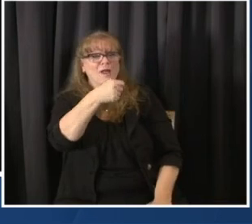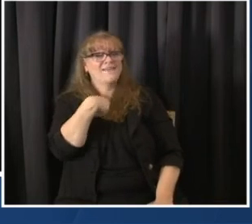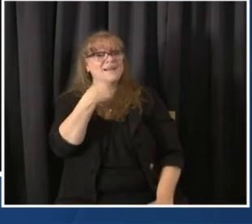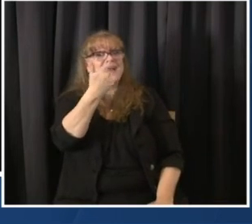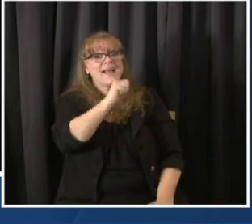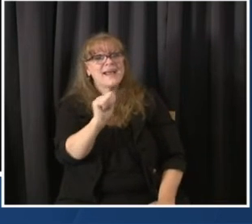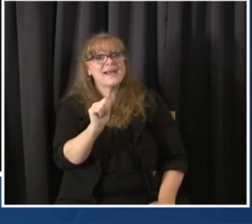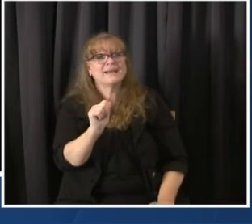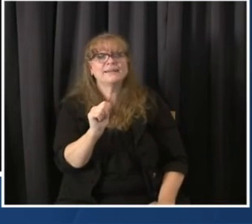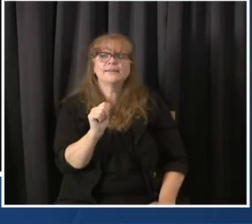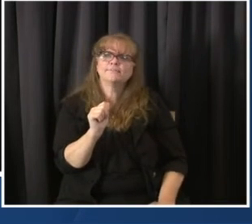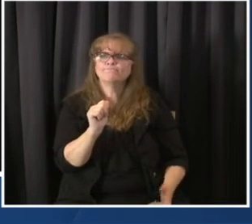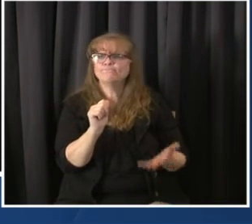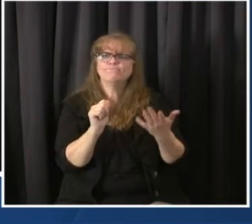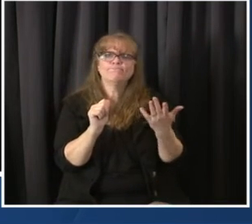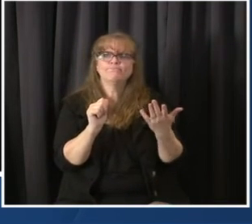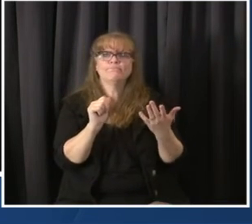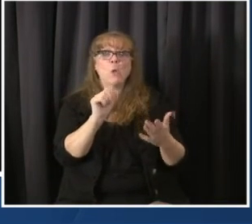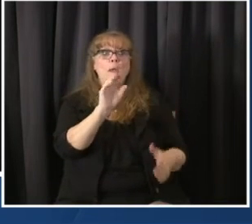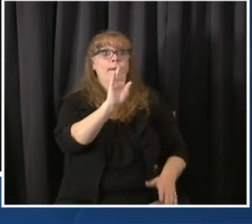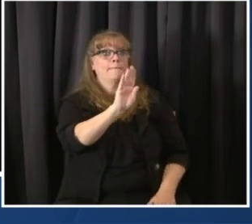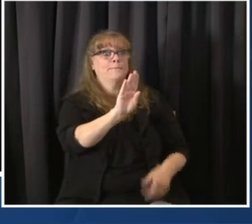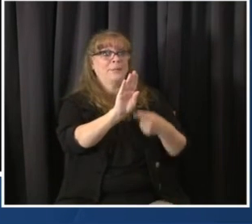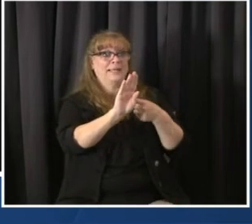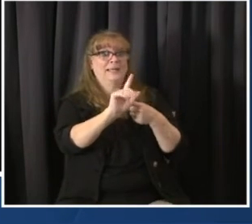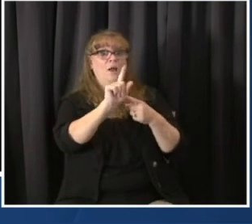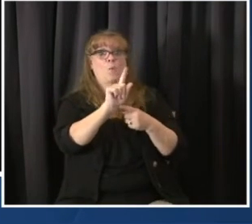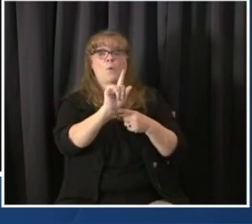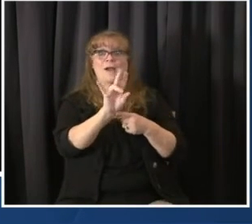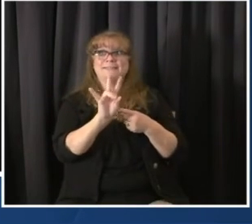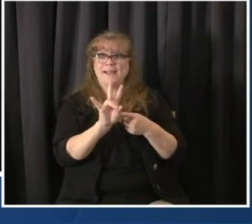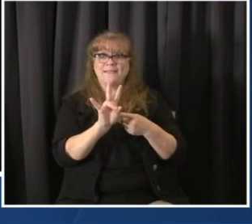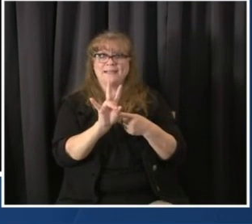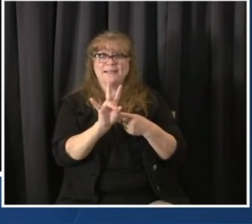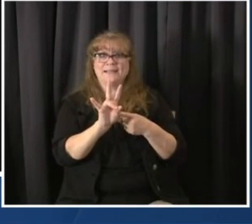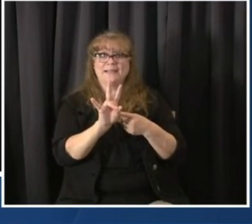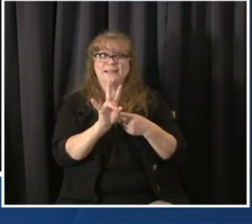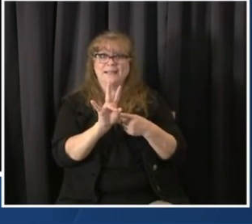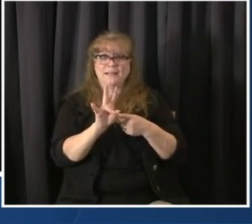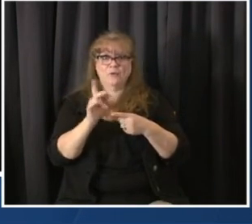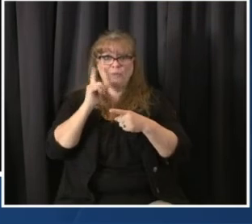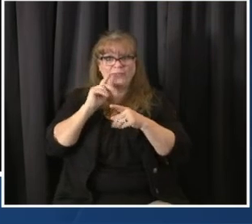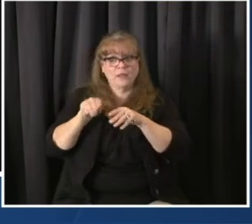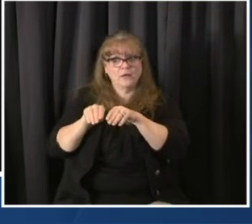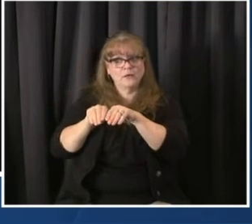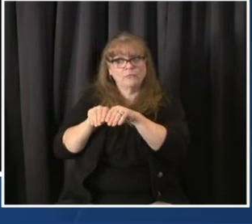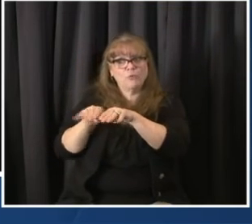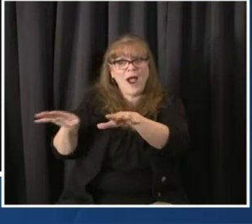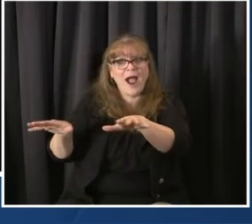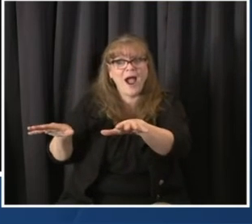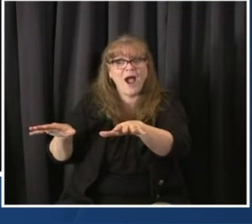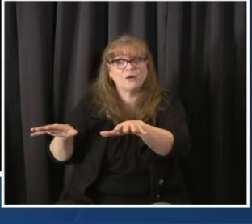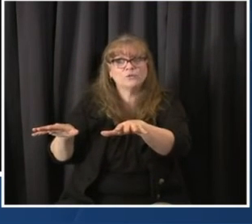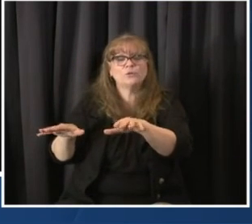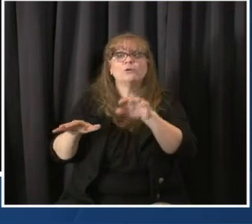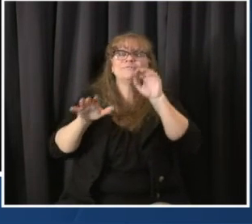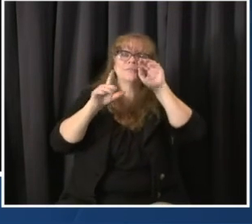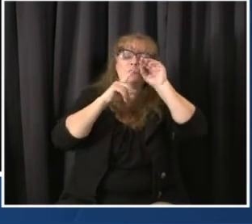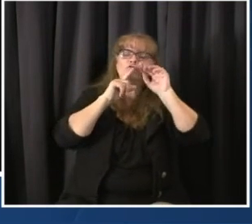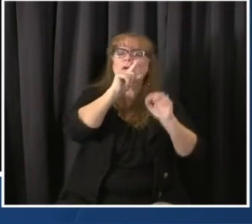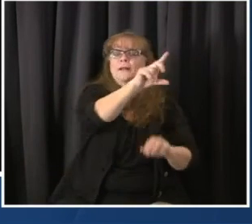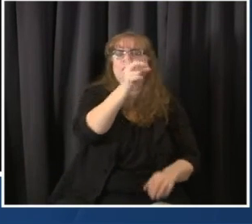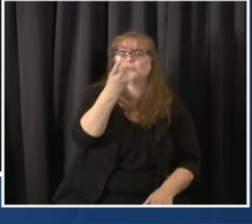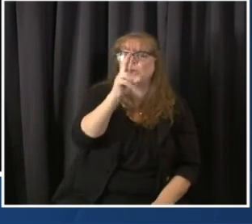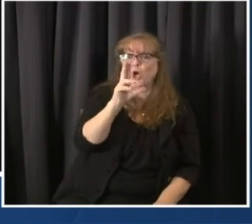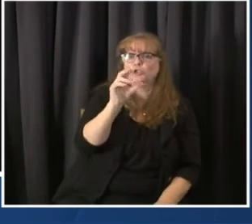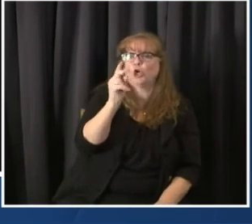So we, you know, Dr. Hurley and others will be happy to, we'll be happy to talk. It is not the dominant strain. It does exist in